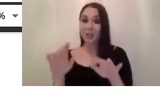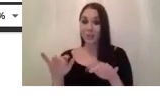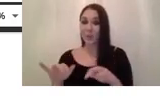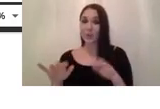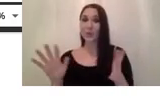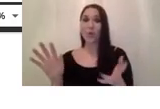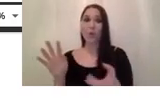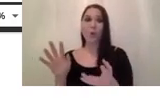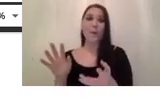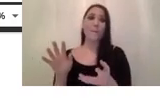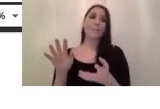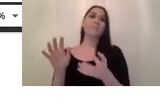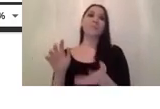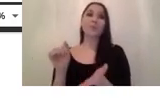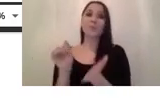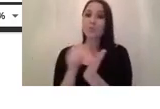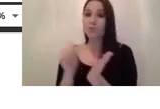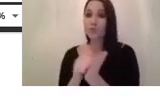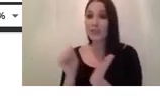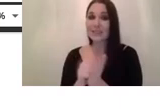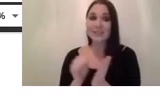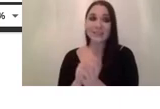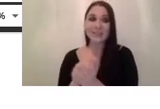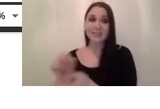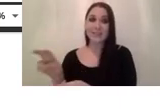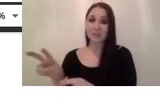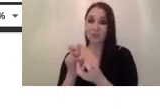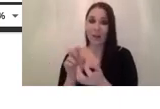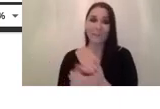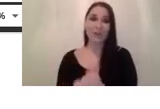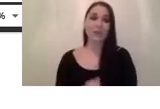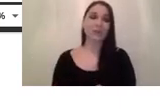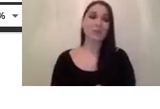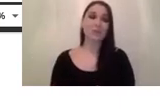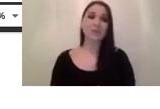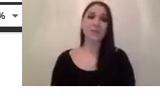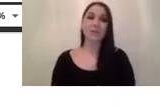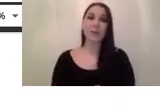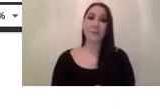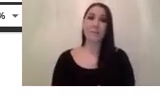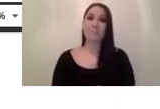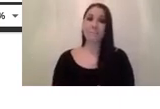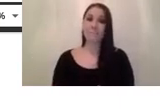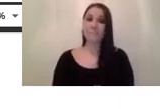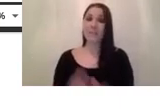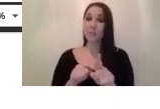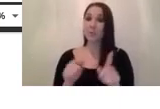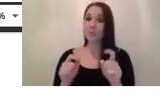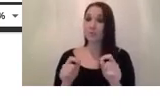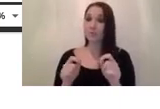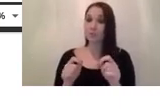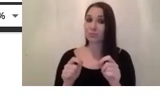um and nowadays i would say that one of the most popular ones is the usb cameras usb3